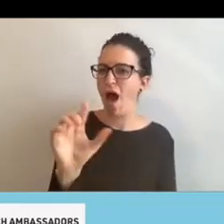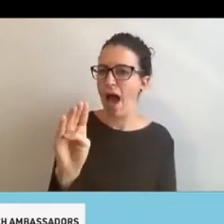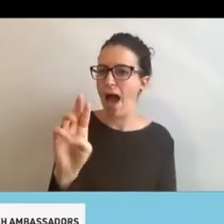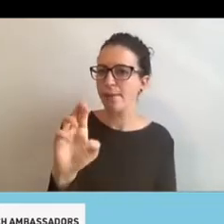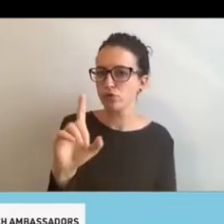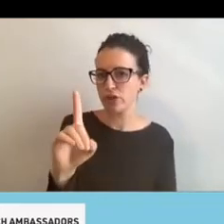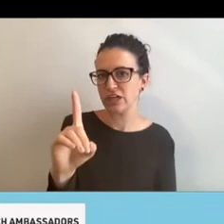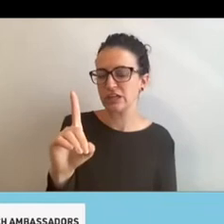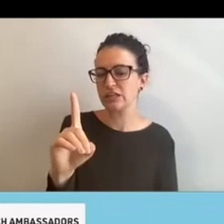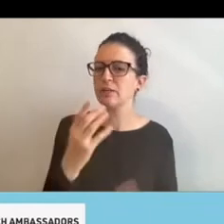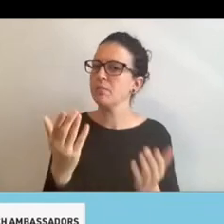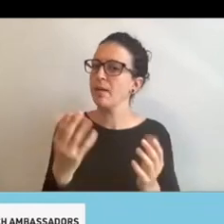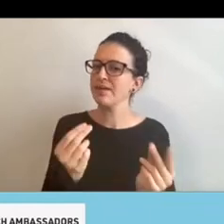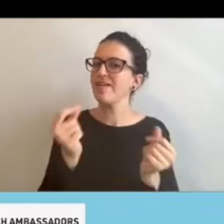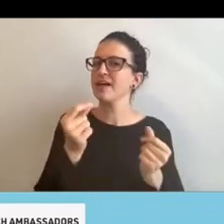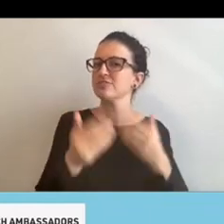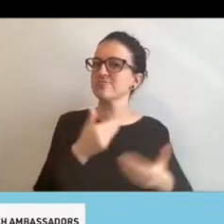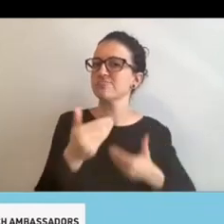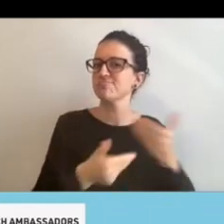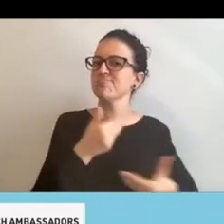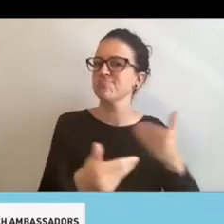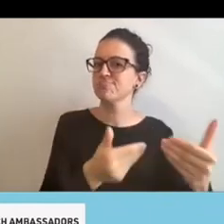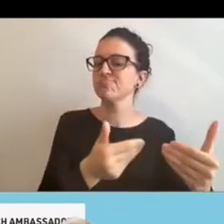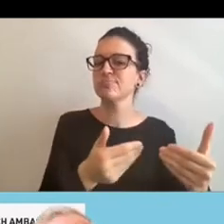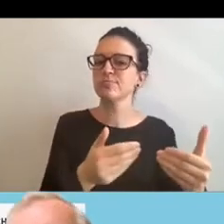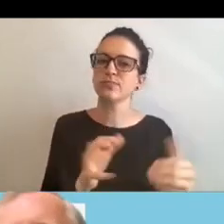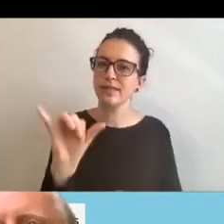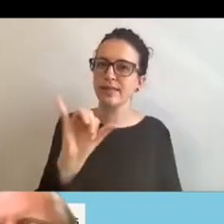to keep up with all the technology.